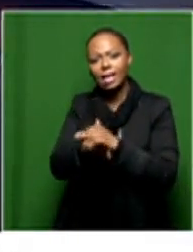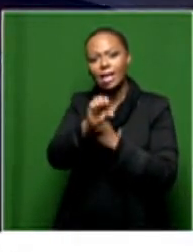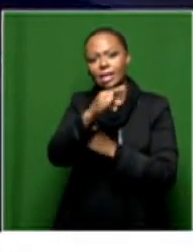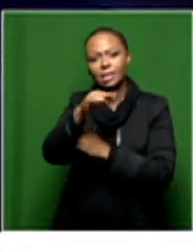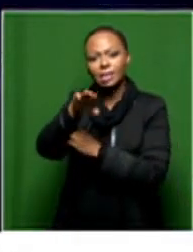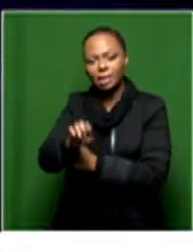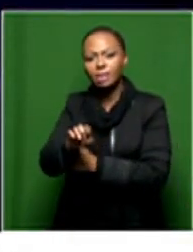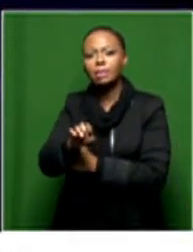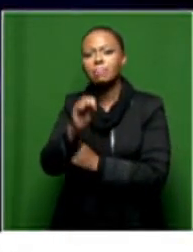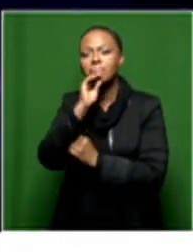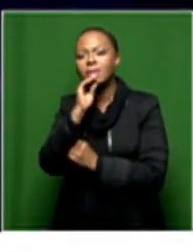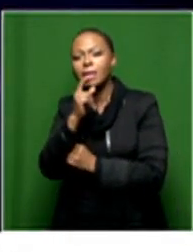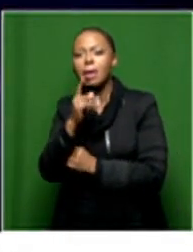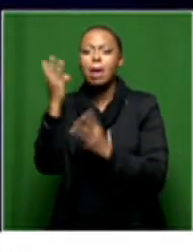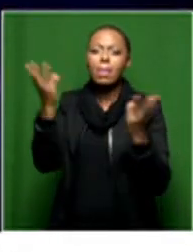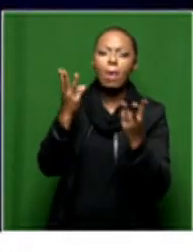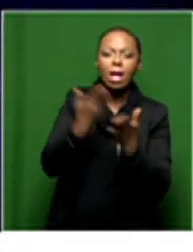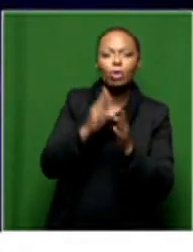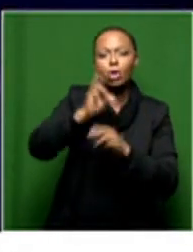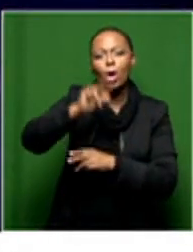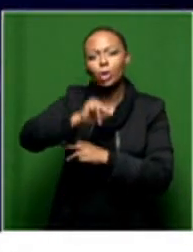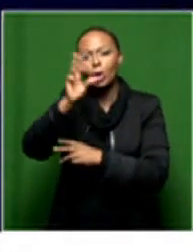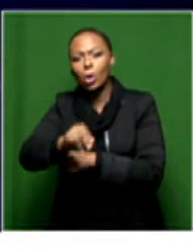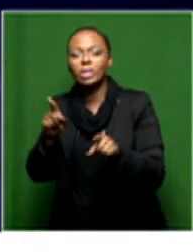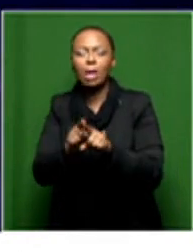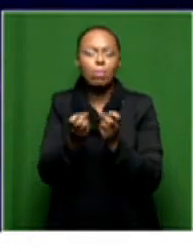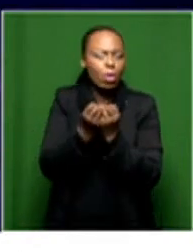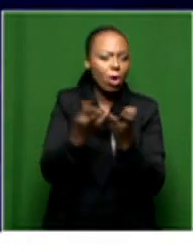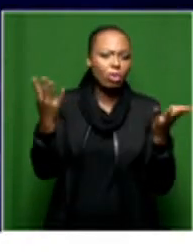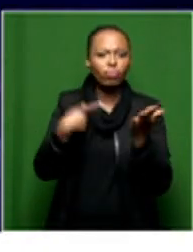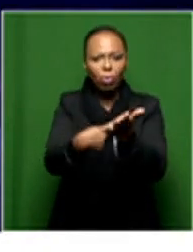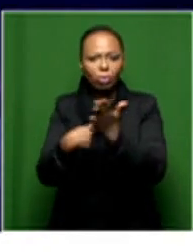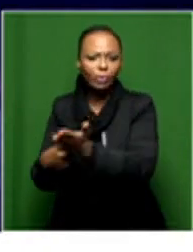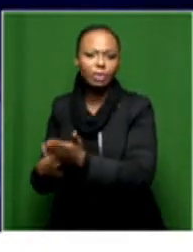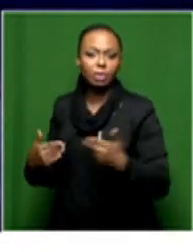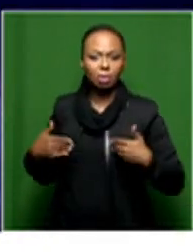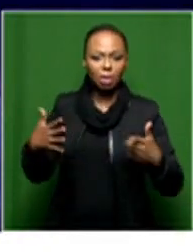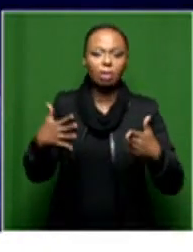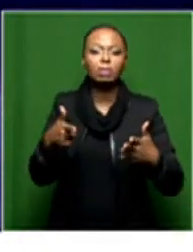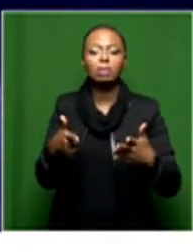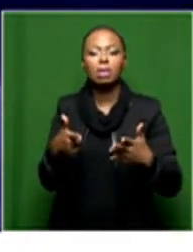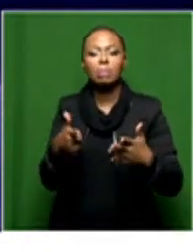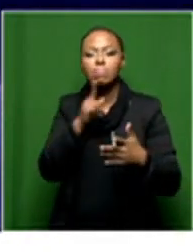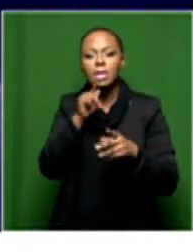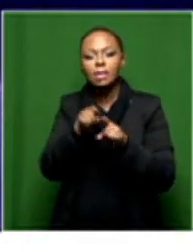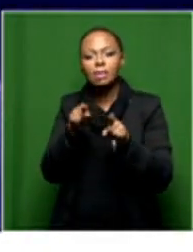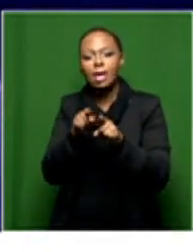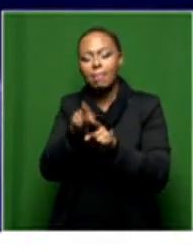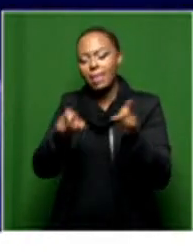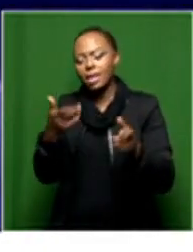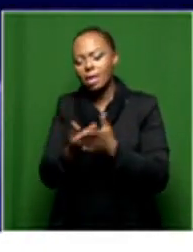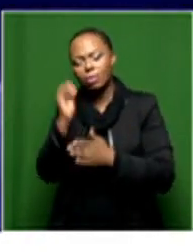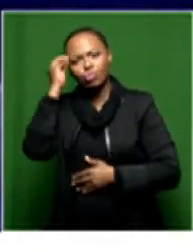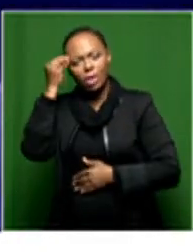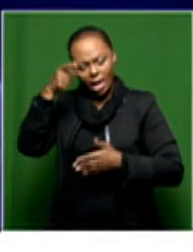bound to get people talking and start so many conversations and it'll make people to take a deep introspection and